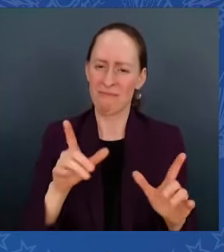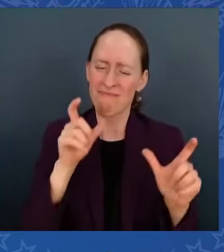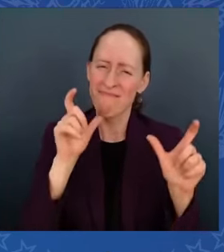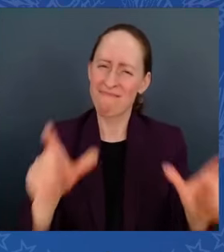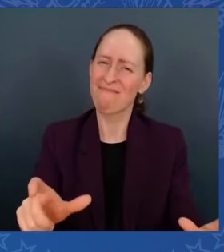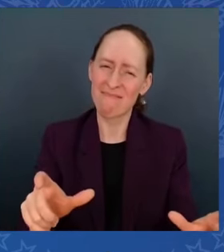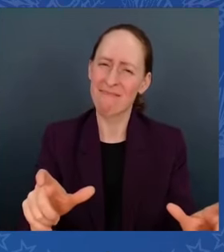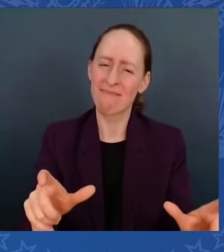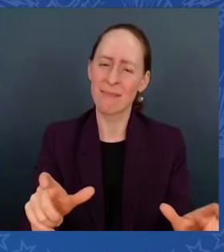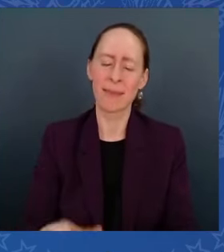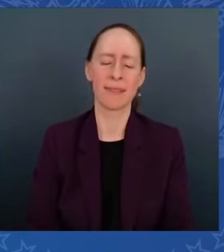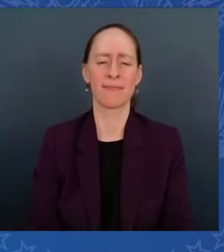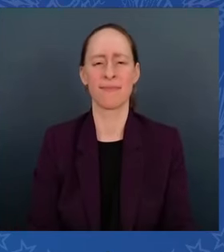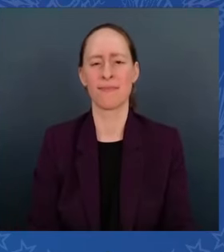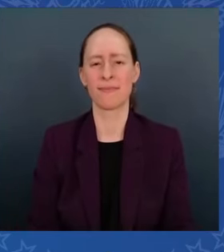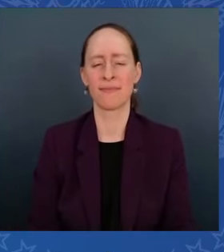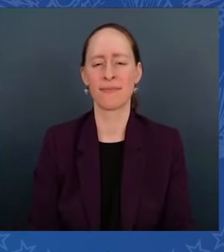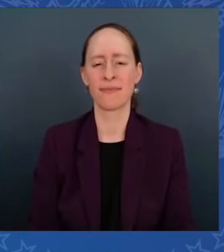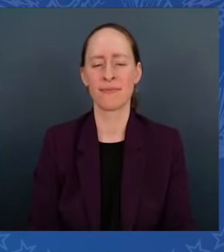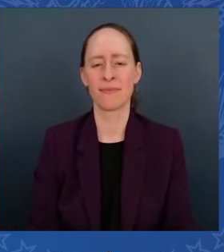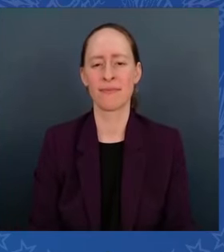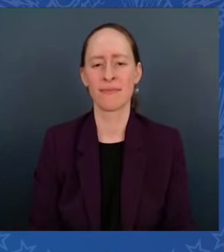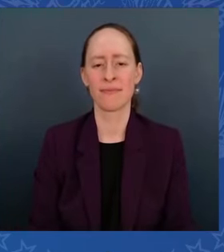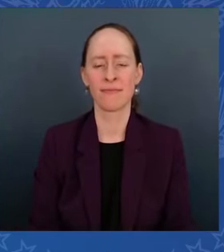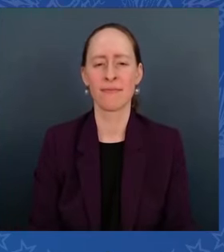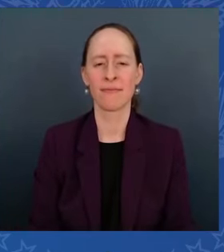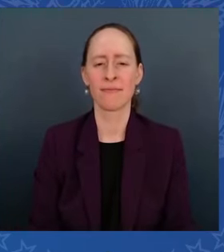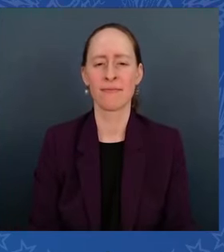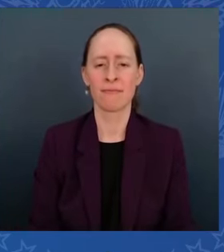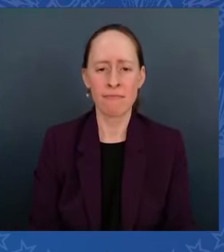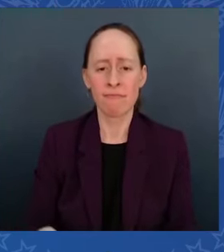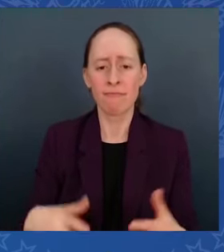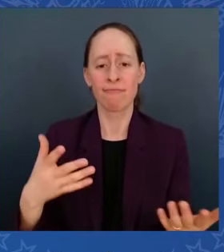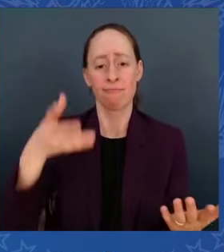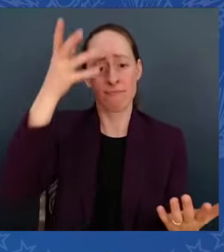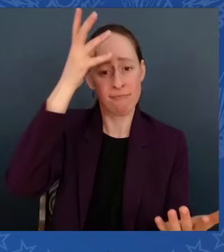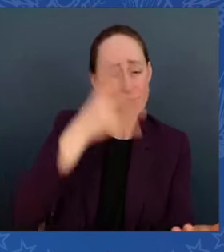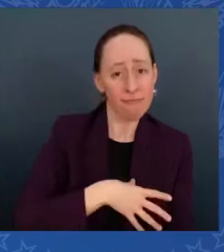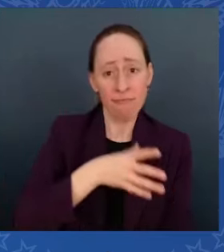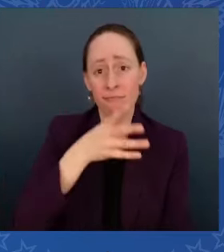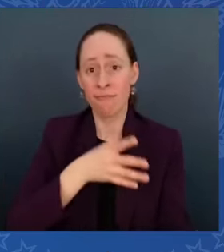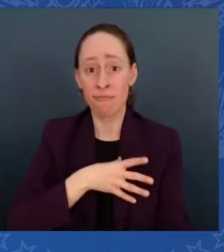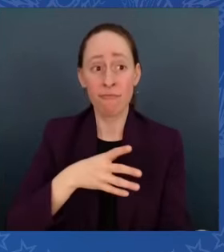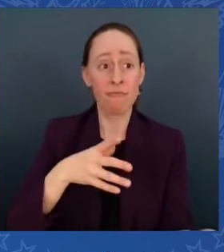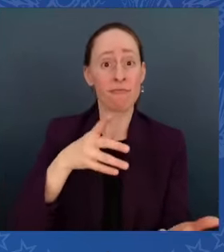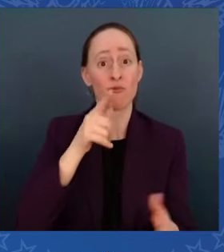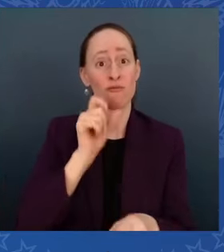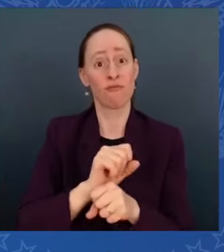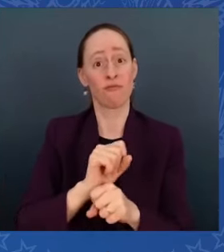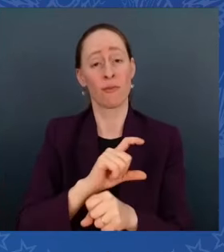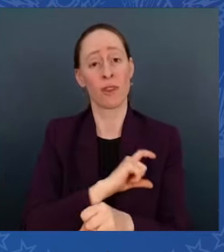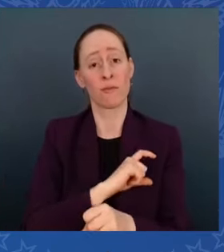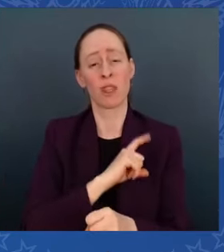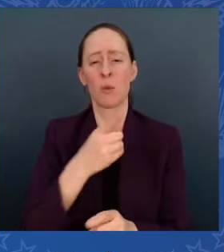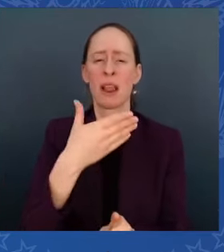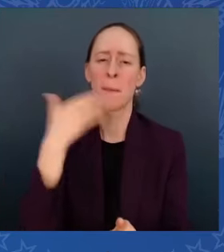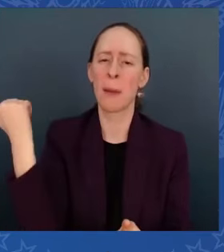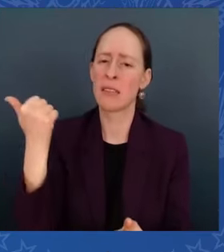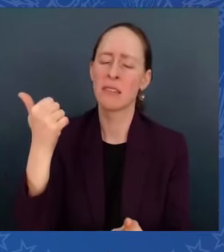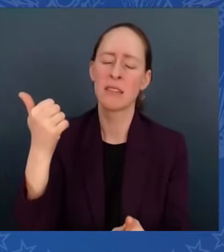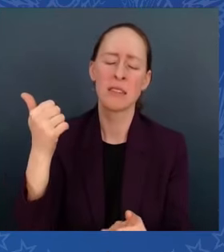To the men and women of law enforcement, you represent the best of us. And I want to thank you. God bless you all. May he keep you safe.